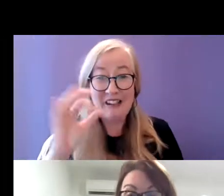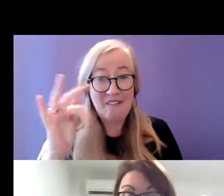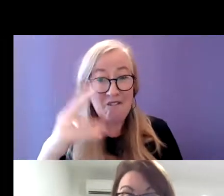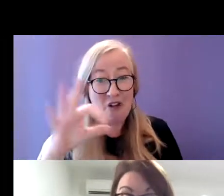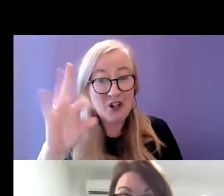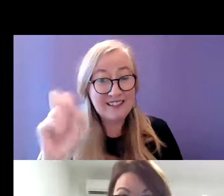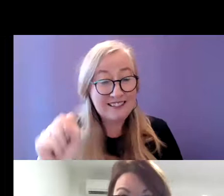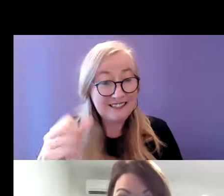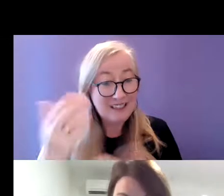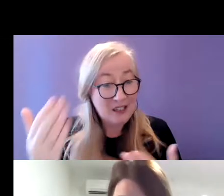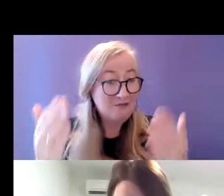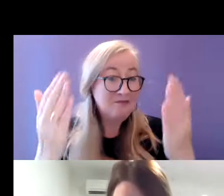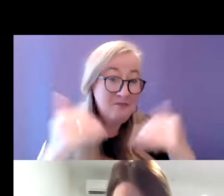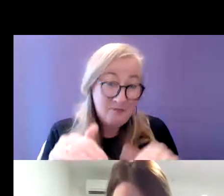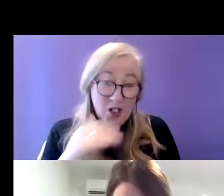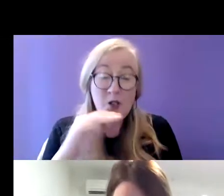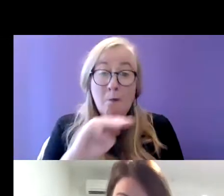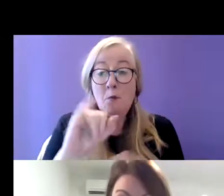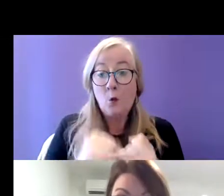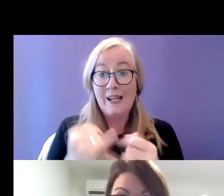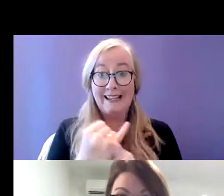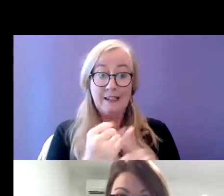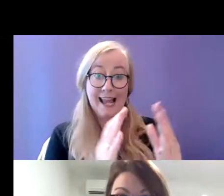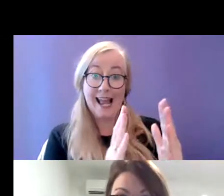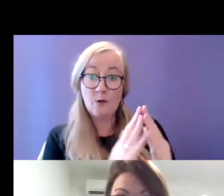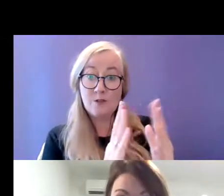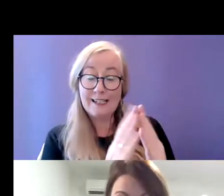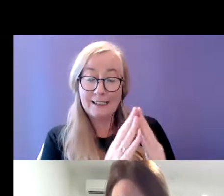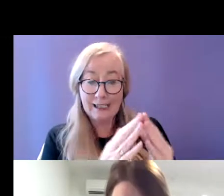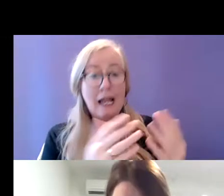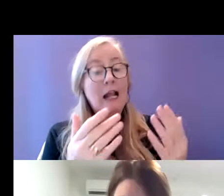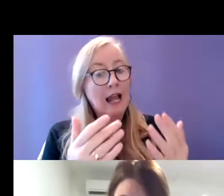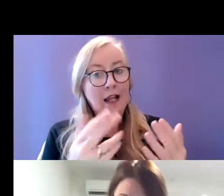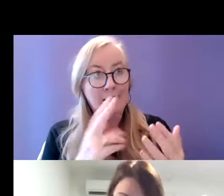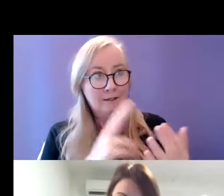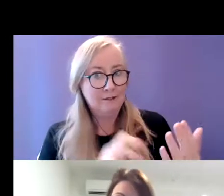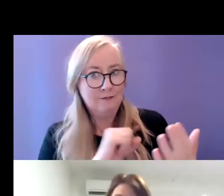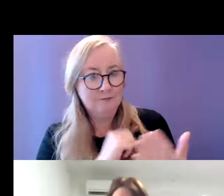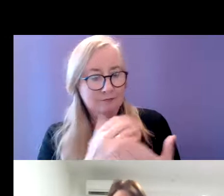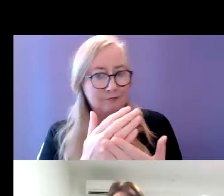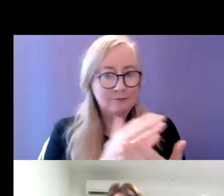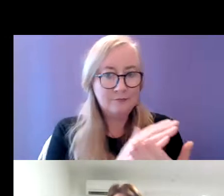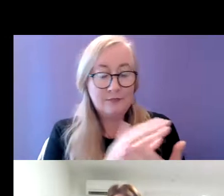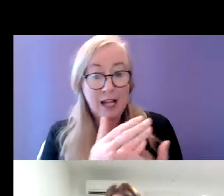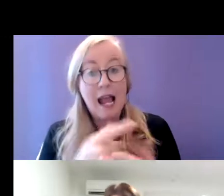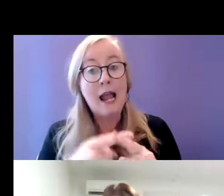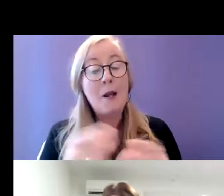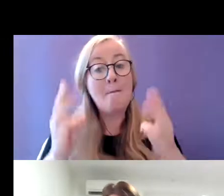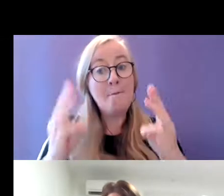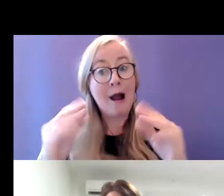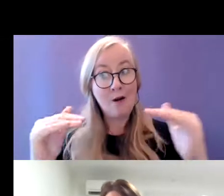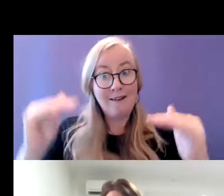And for people who are in housing, there's a real sense of insecurity and a real power differential between